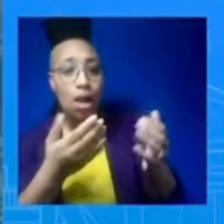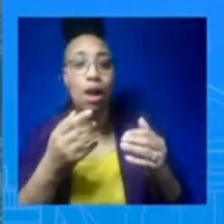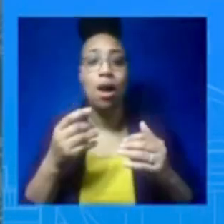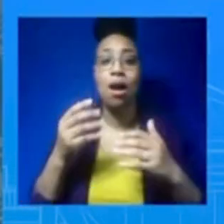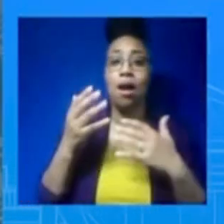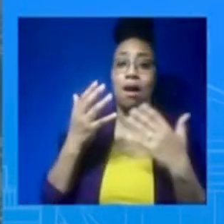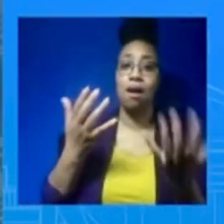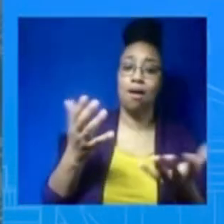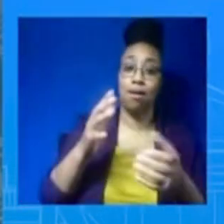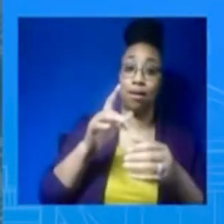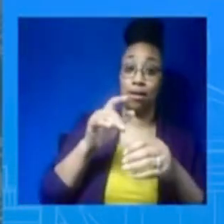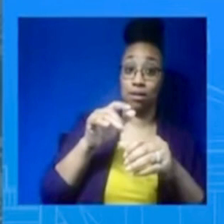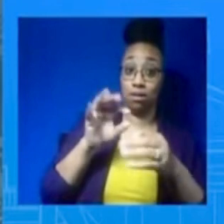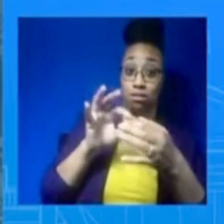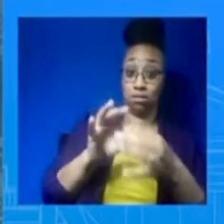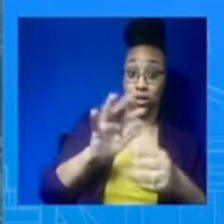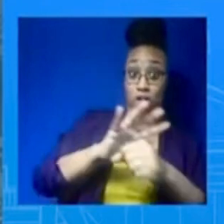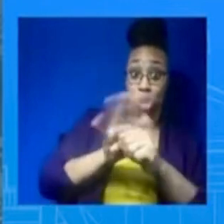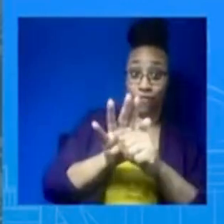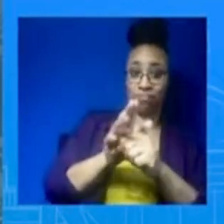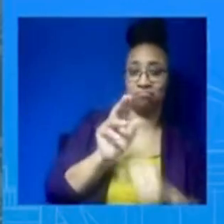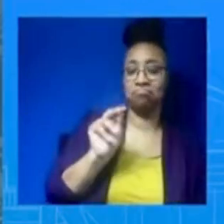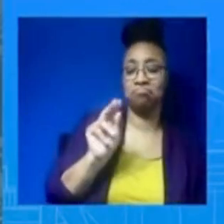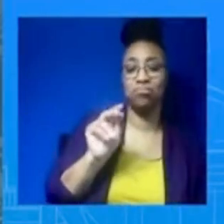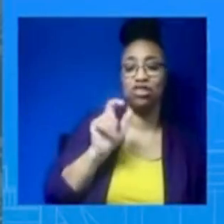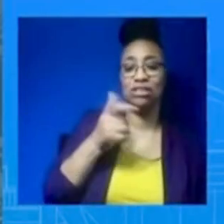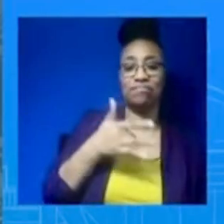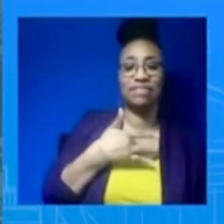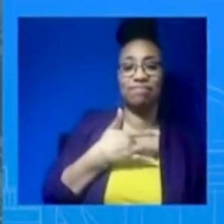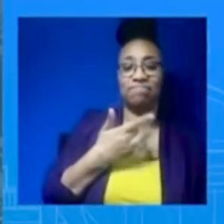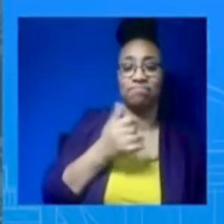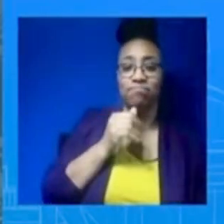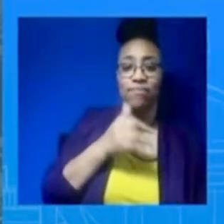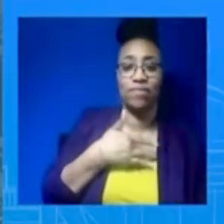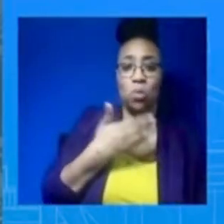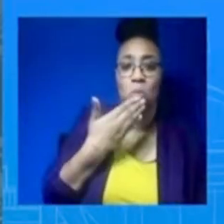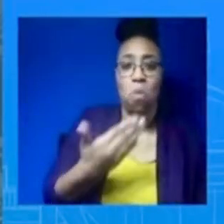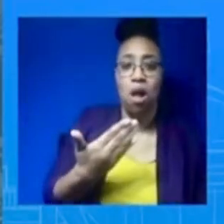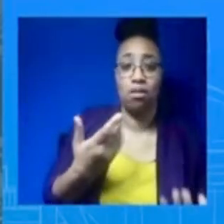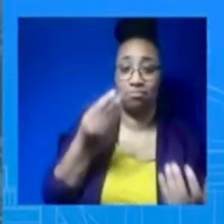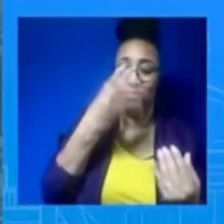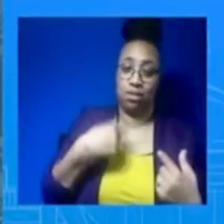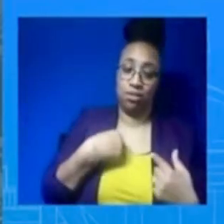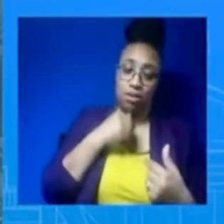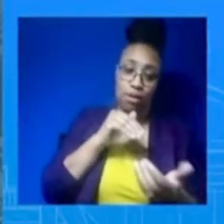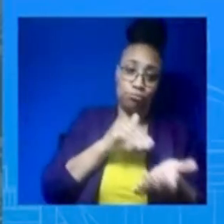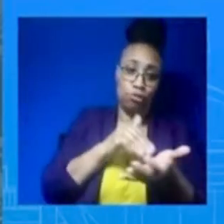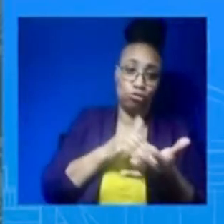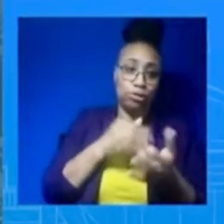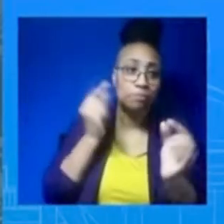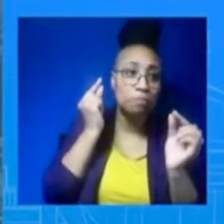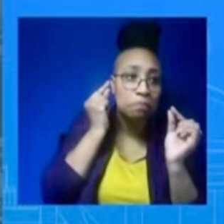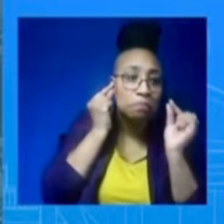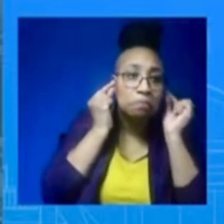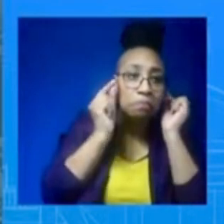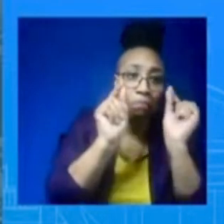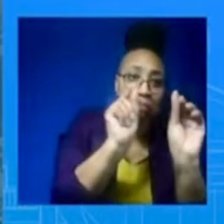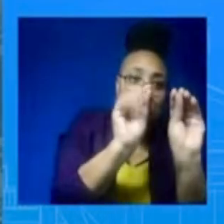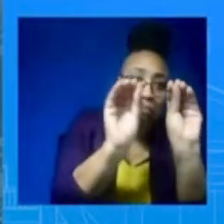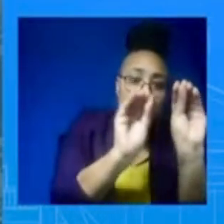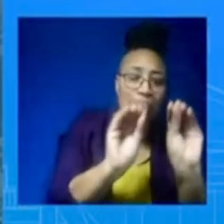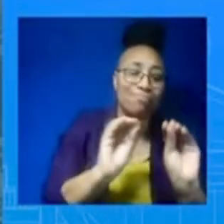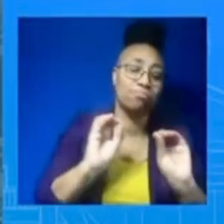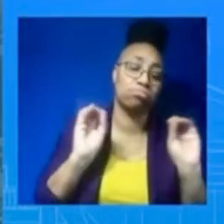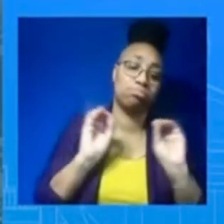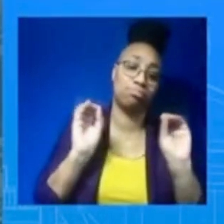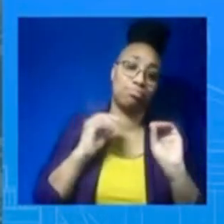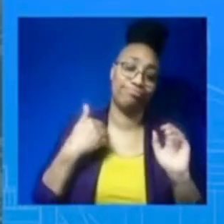is recuperating. So basically. I'm not her doctor, so I'm not going go into specifics on what it is, but I can say that she is indeed under the weather.